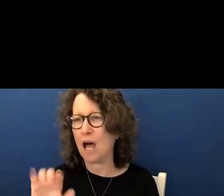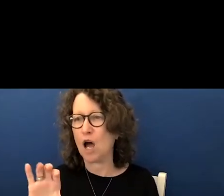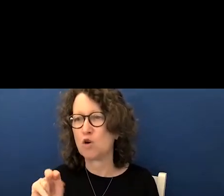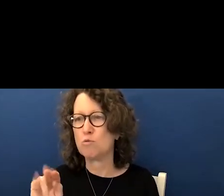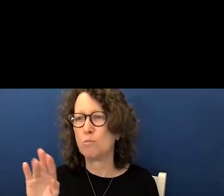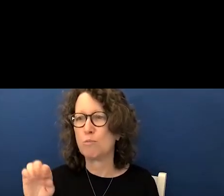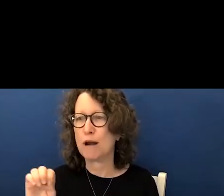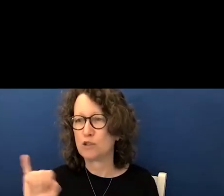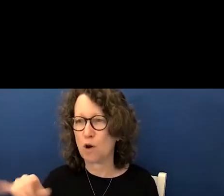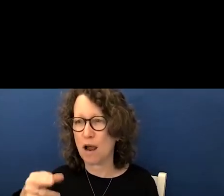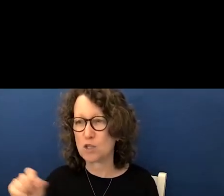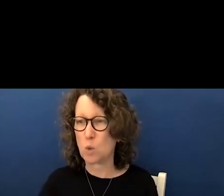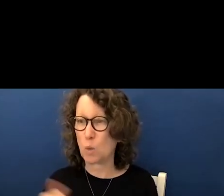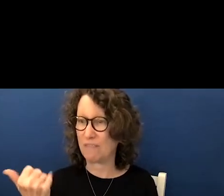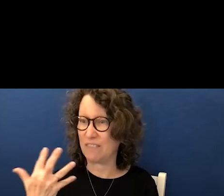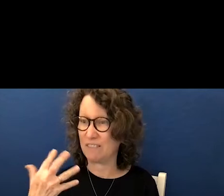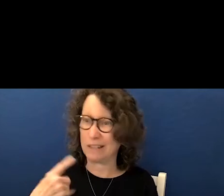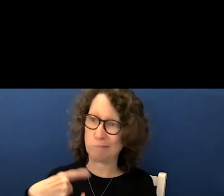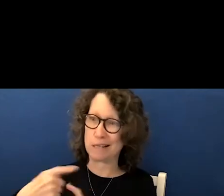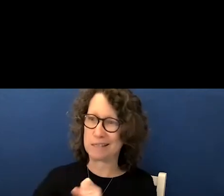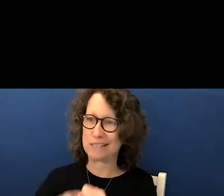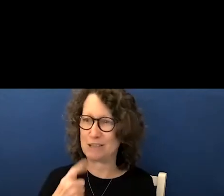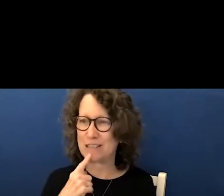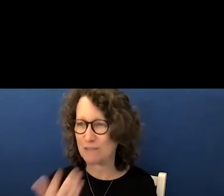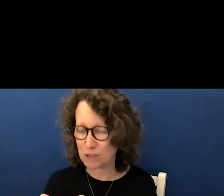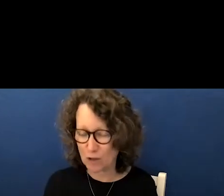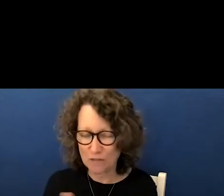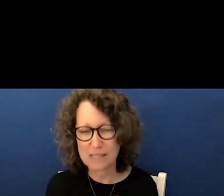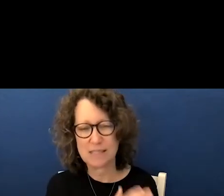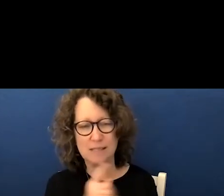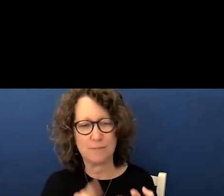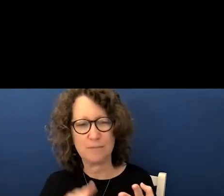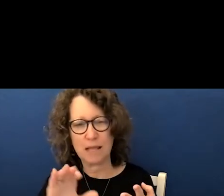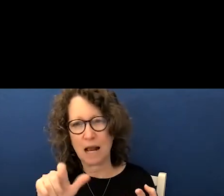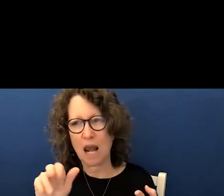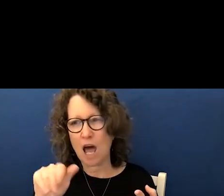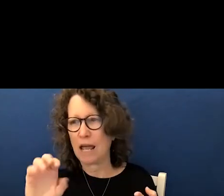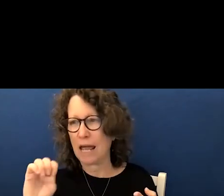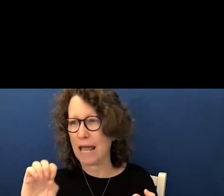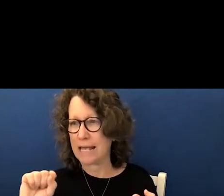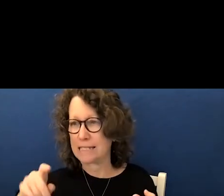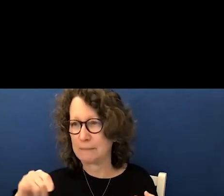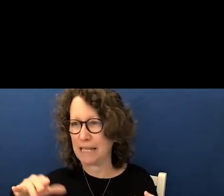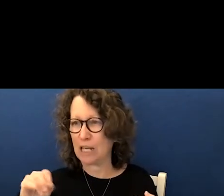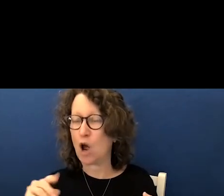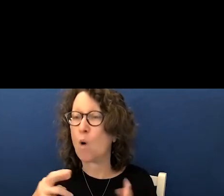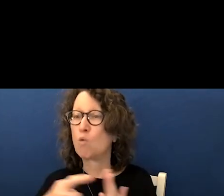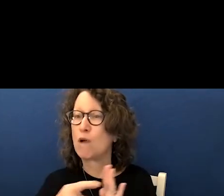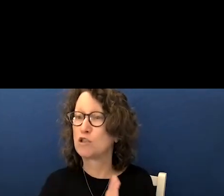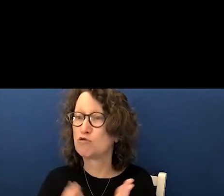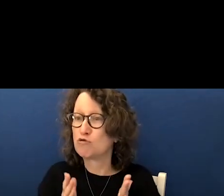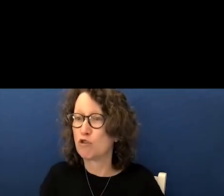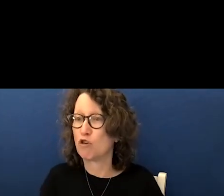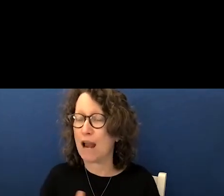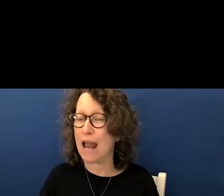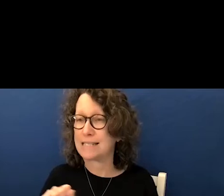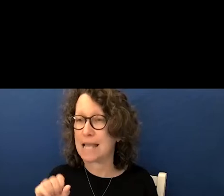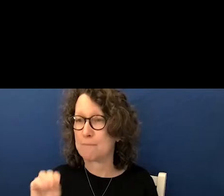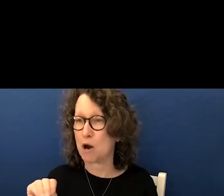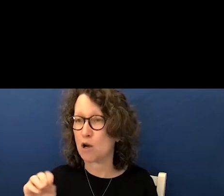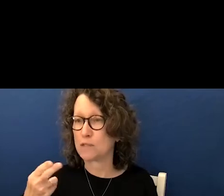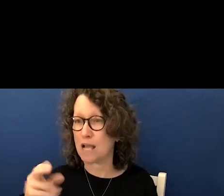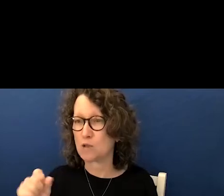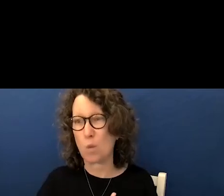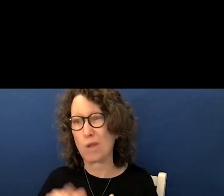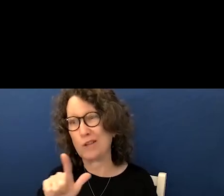school with 15 plus years of service and clara espino the registrar at san marcus high school with